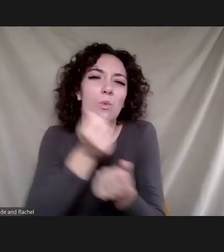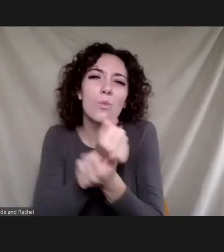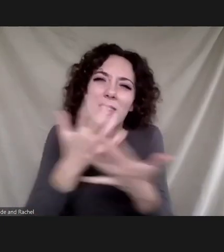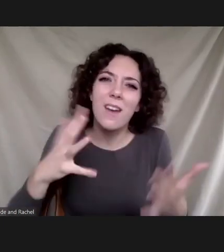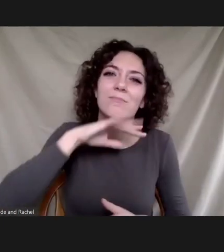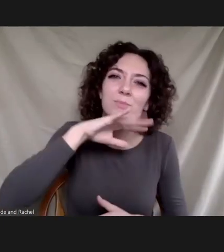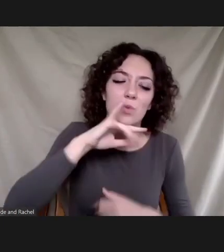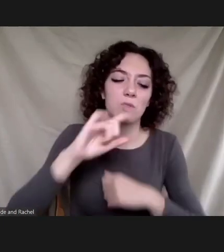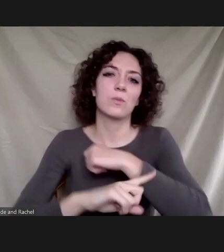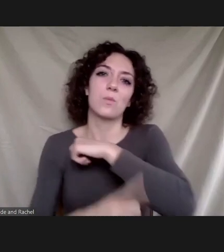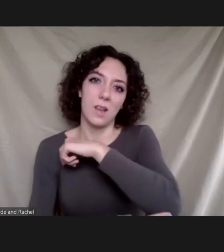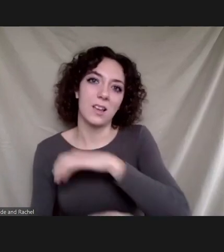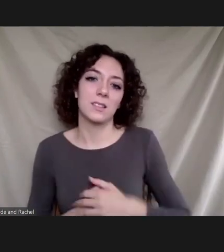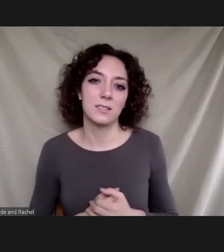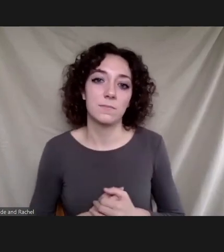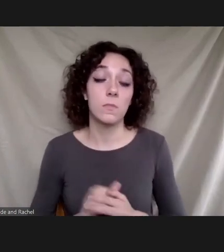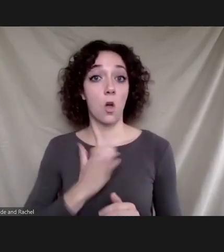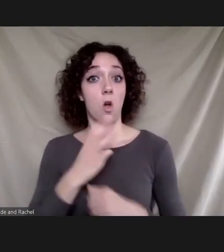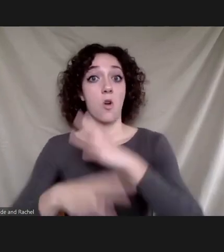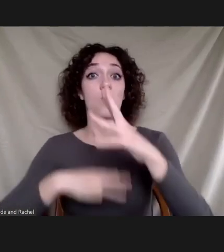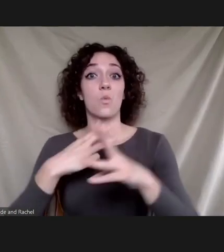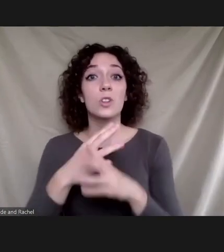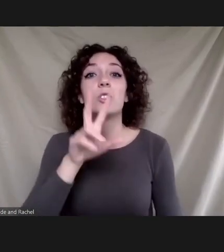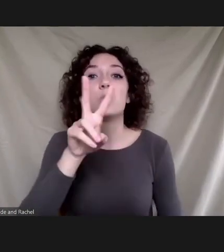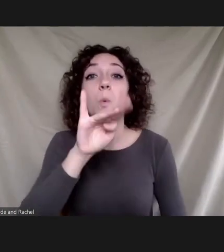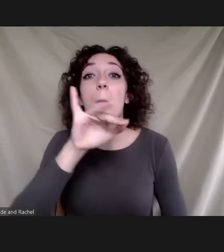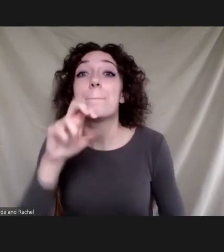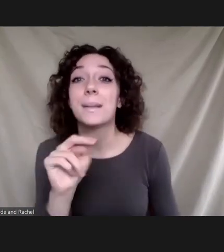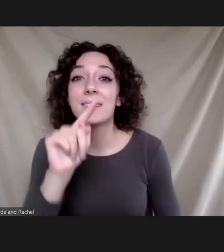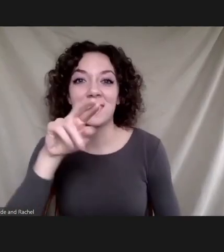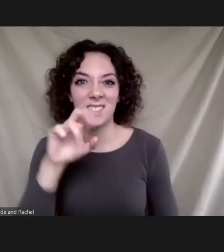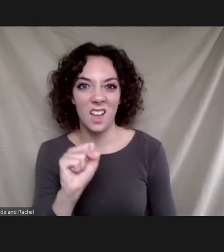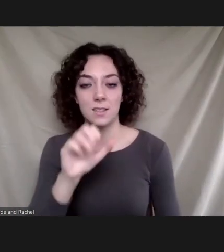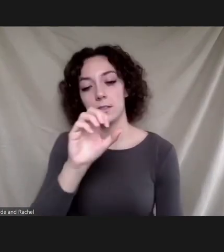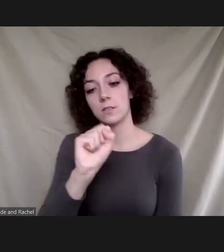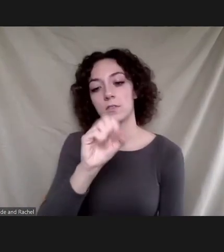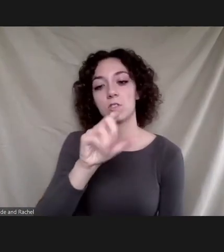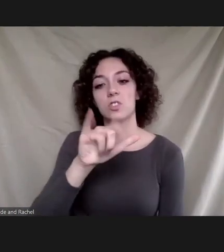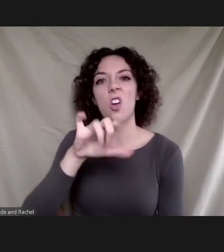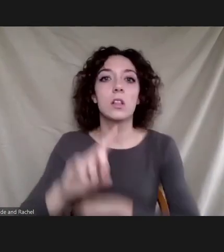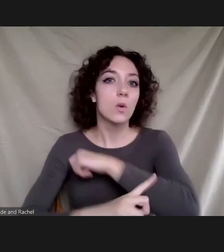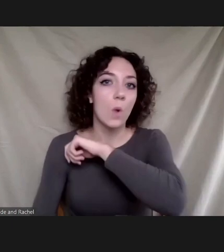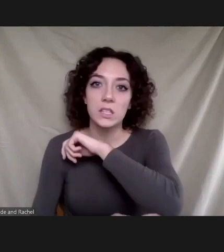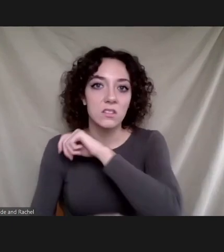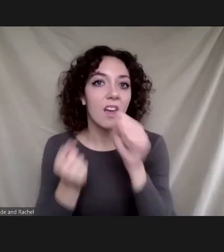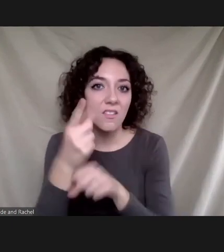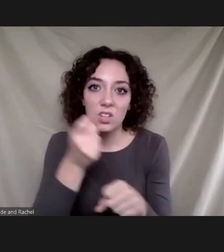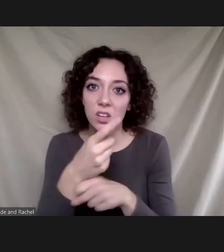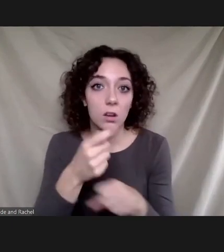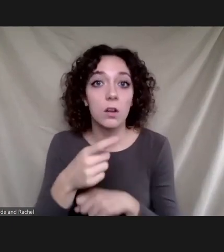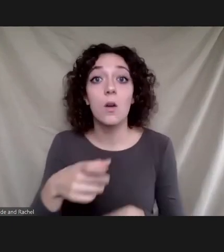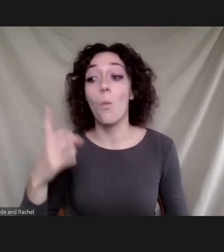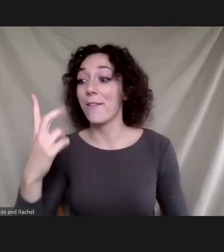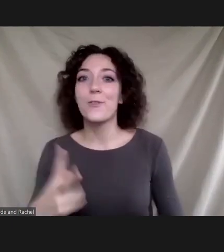the world bank the world generates two billion tons of municipal solid waste annually one-third of which are not properly managed